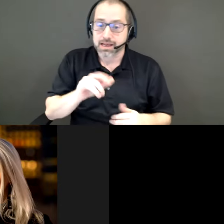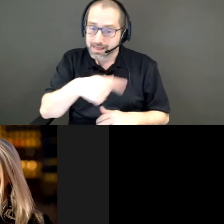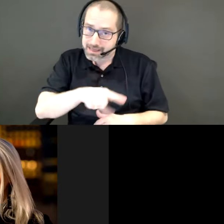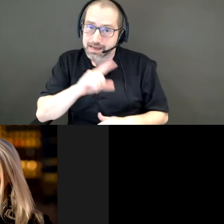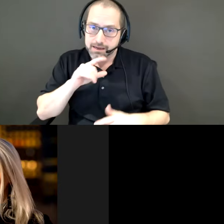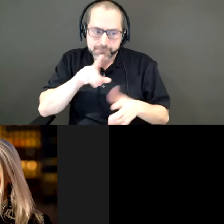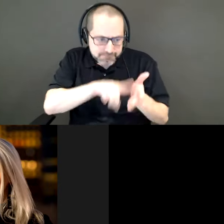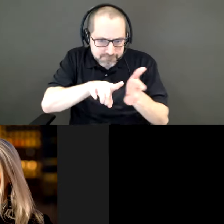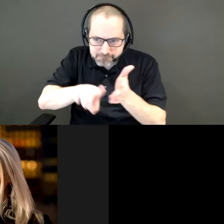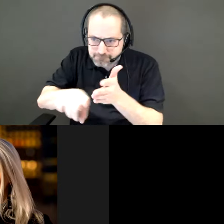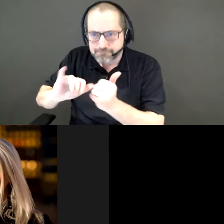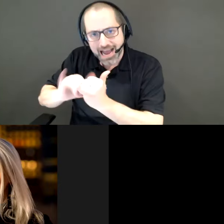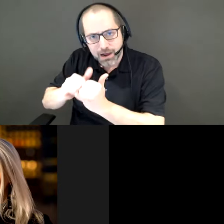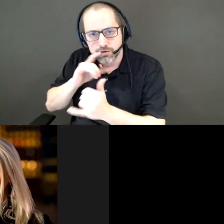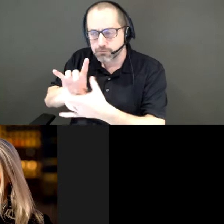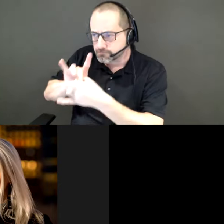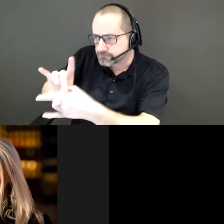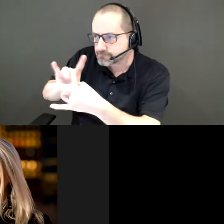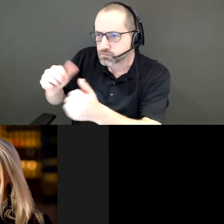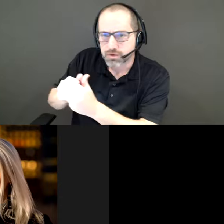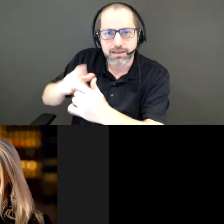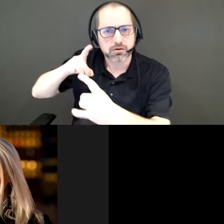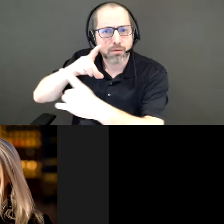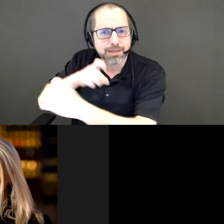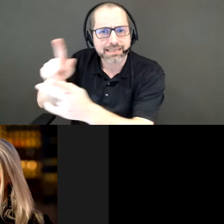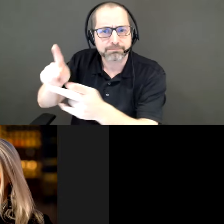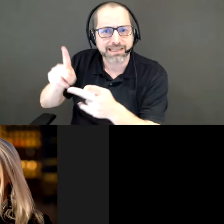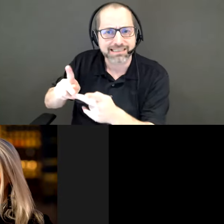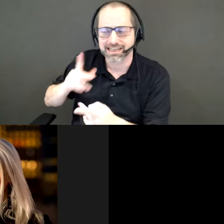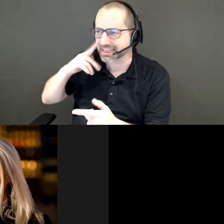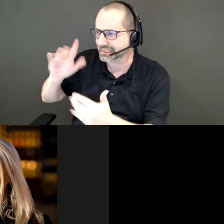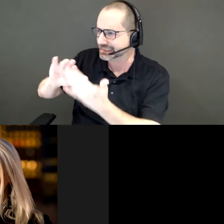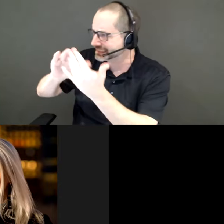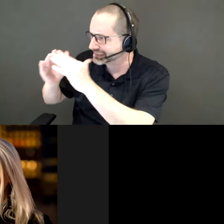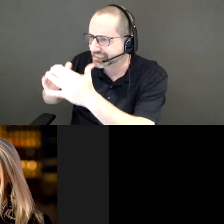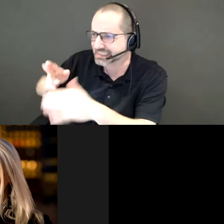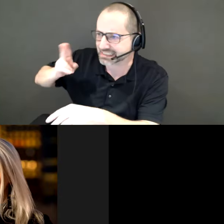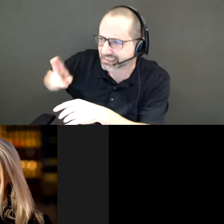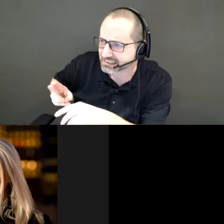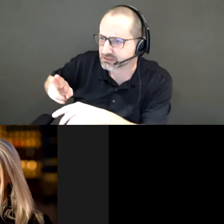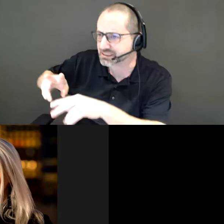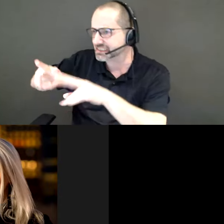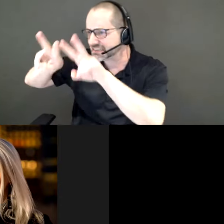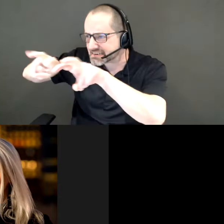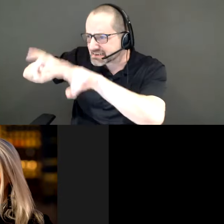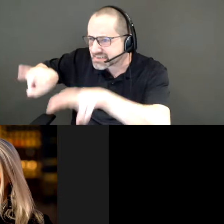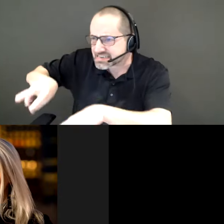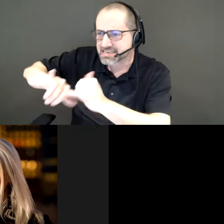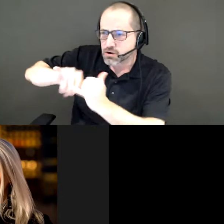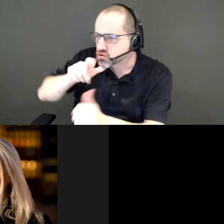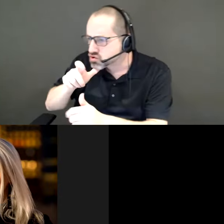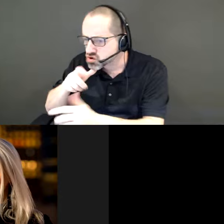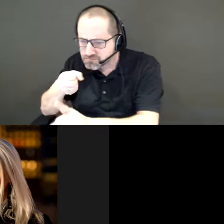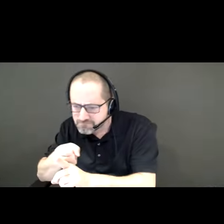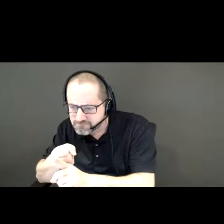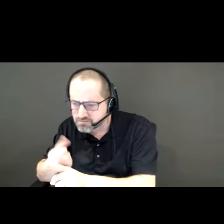relationships with complex places, reconsider our cities, and the multiple layers of histories, who they are for, how they are enjoyed, and the equity of their